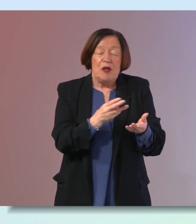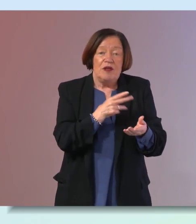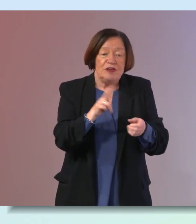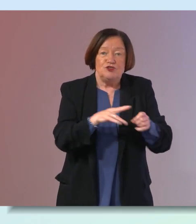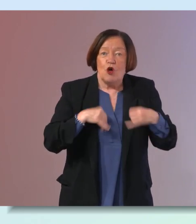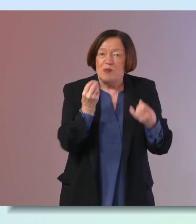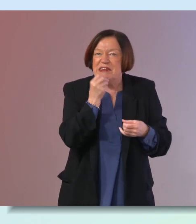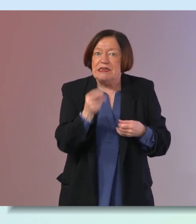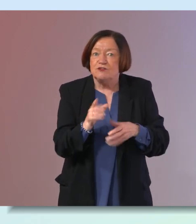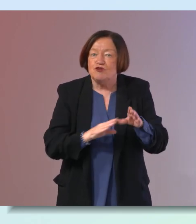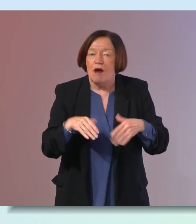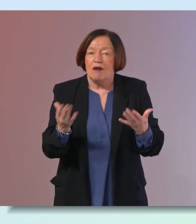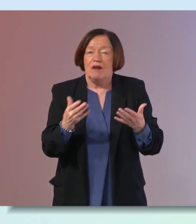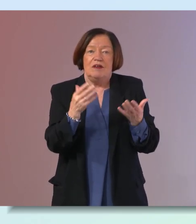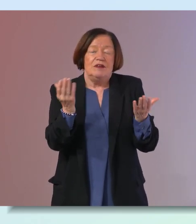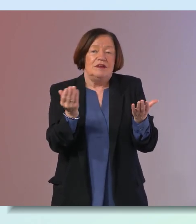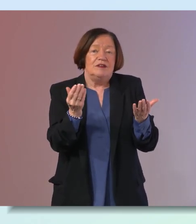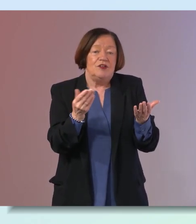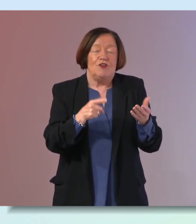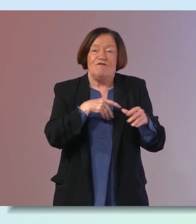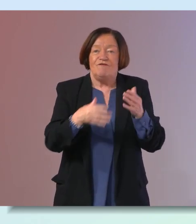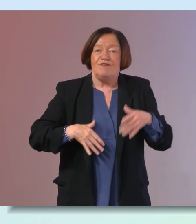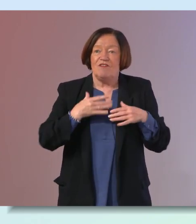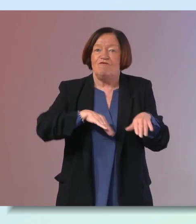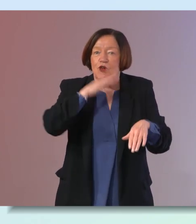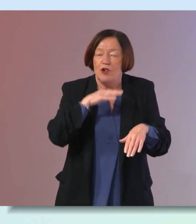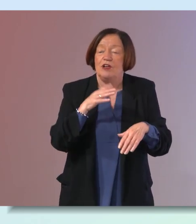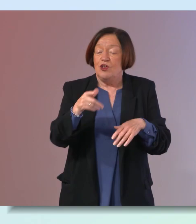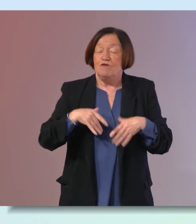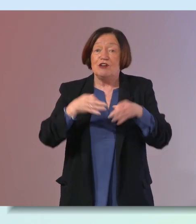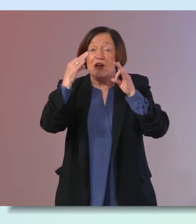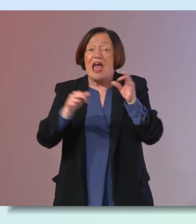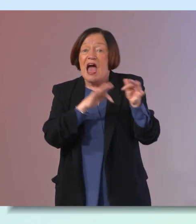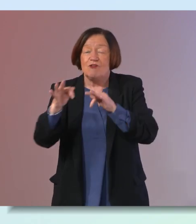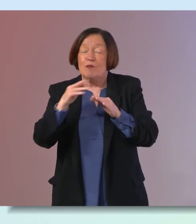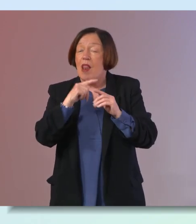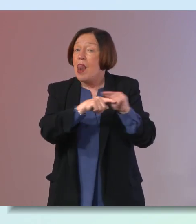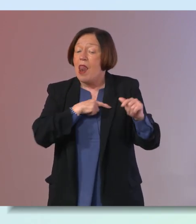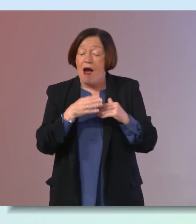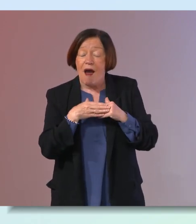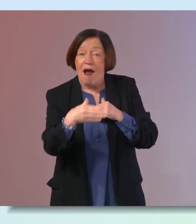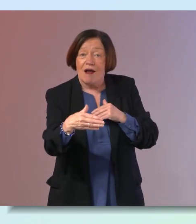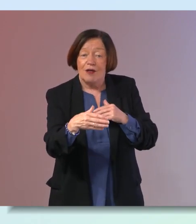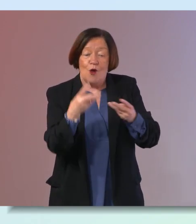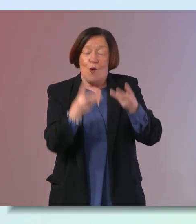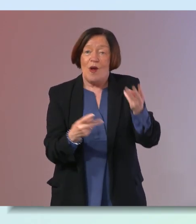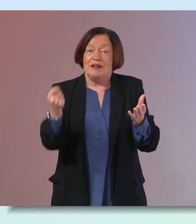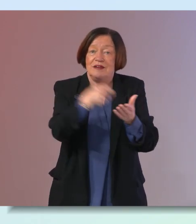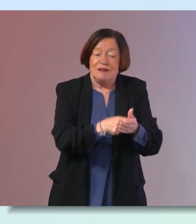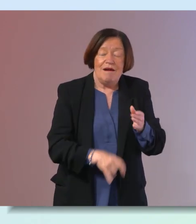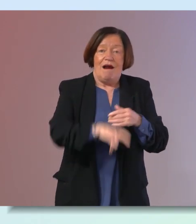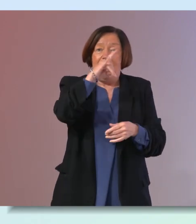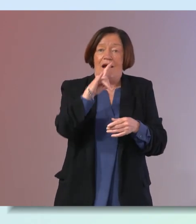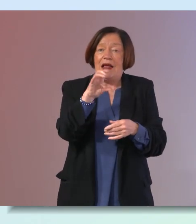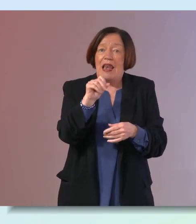enjoyable to eat you know fullness you feel great after it sometimes but long term you know weight gain high cholesterol